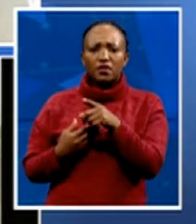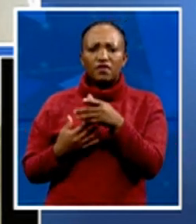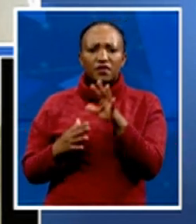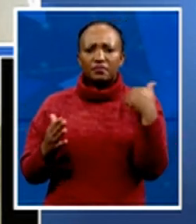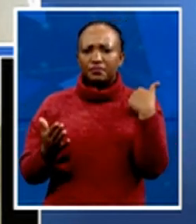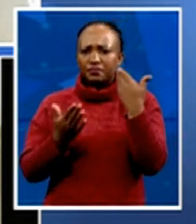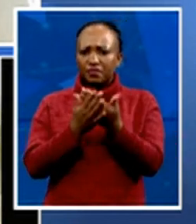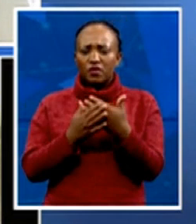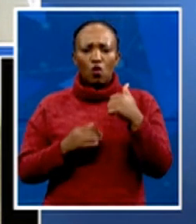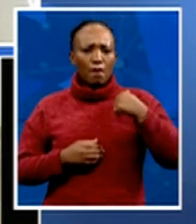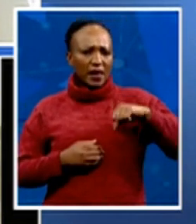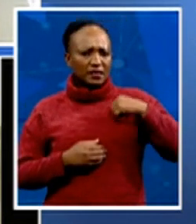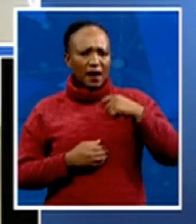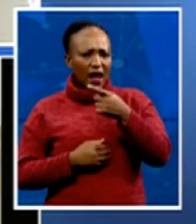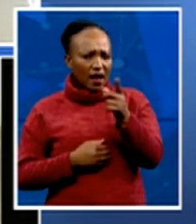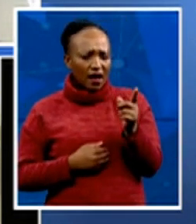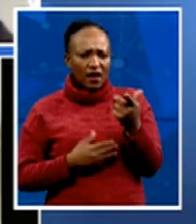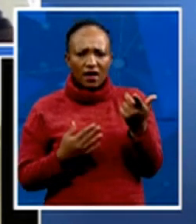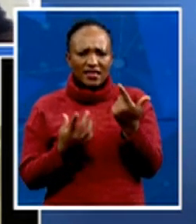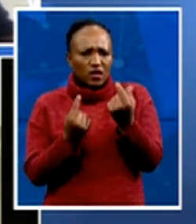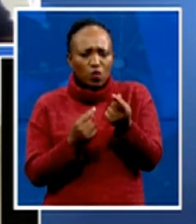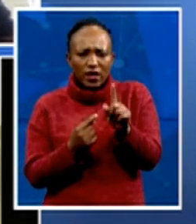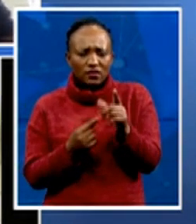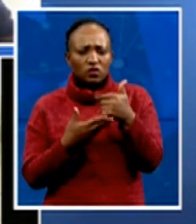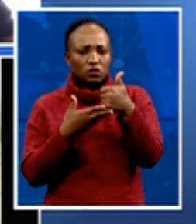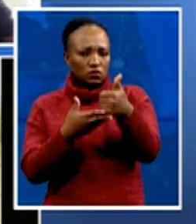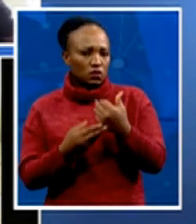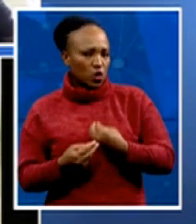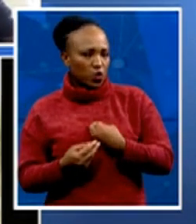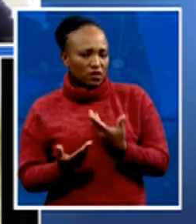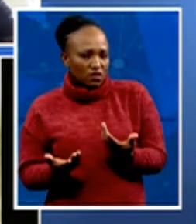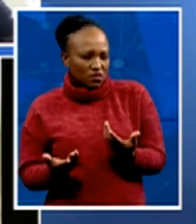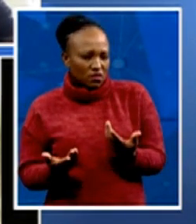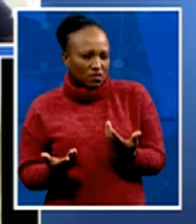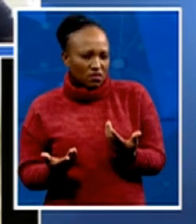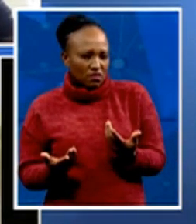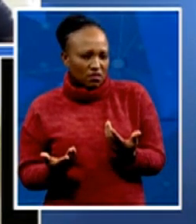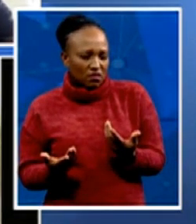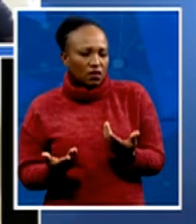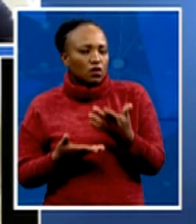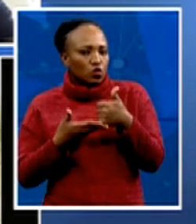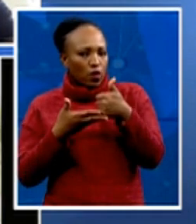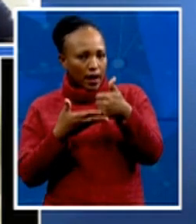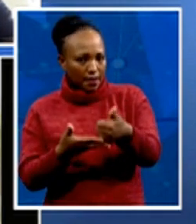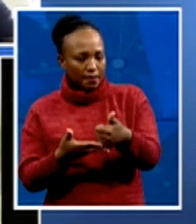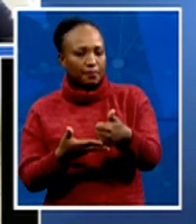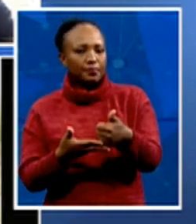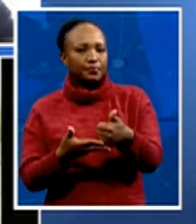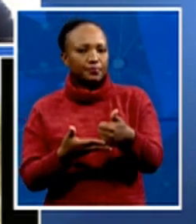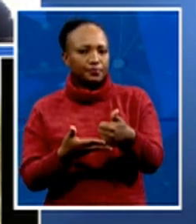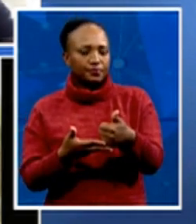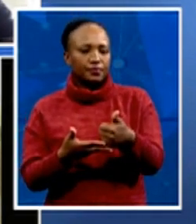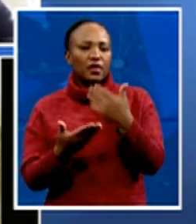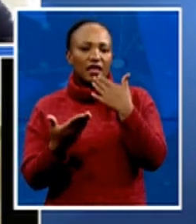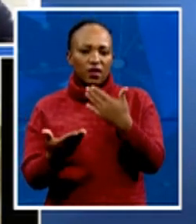What are those youth, people of New York, that are doing to assist our youth? And thank you. That's quite drastic, saying we